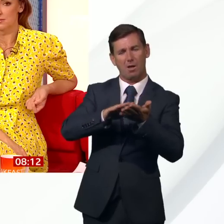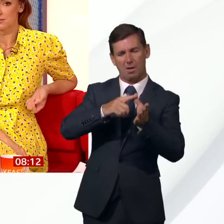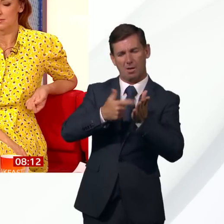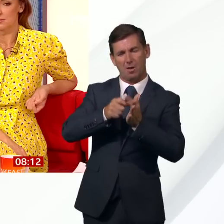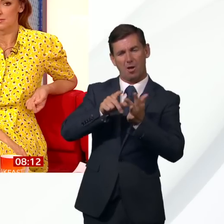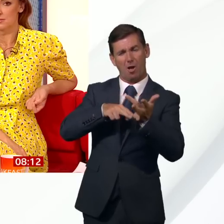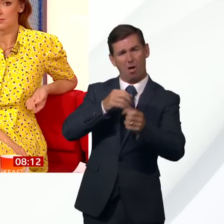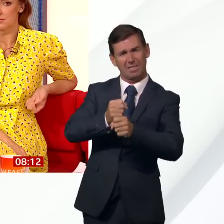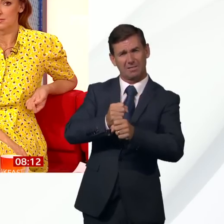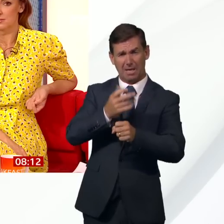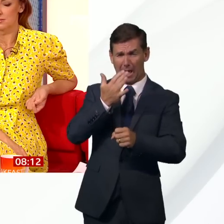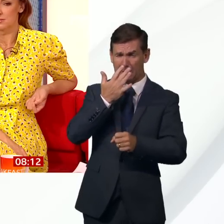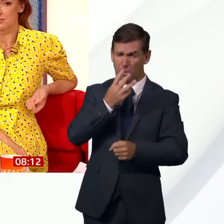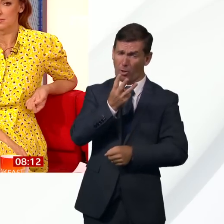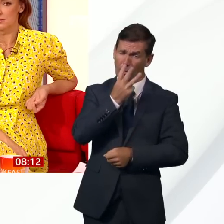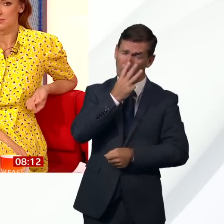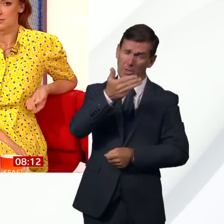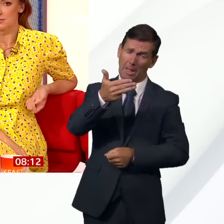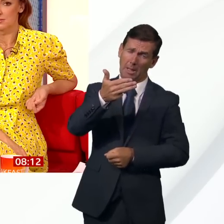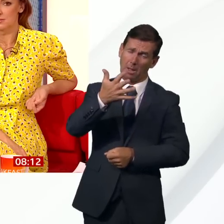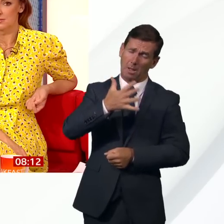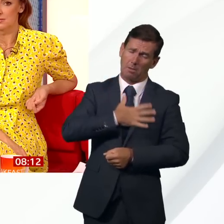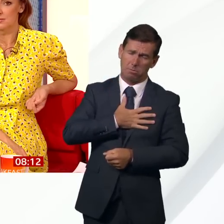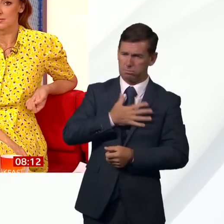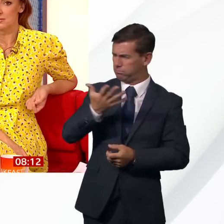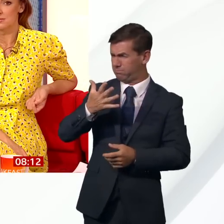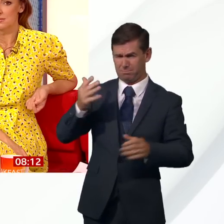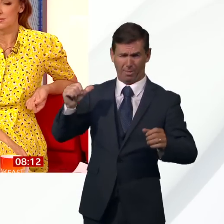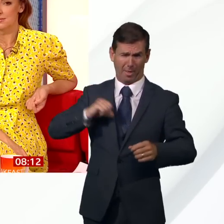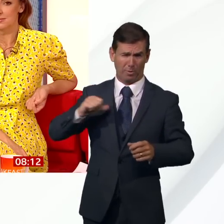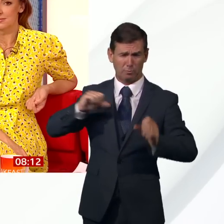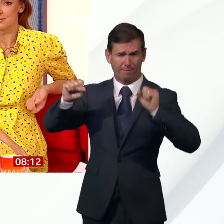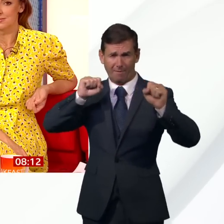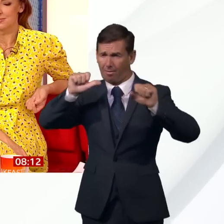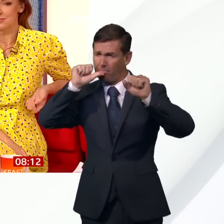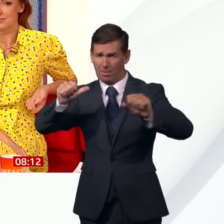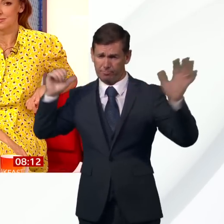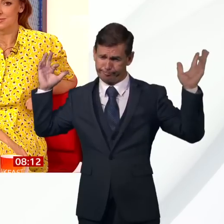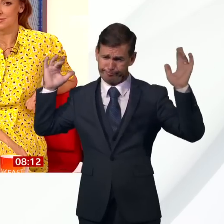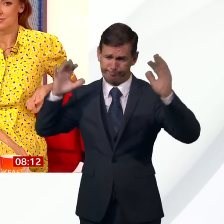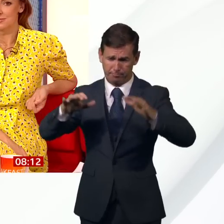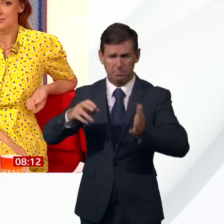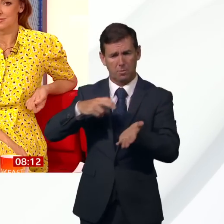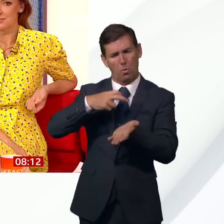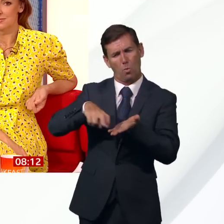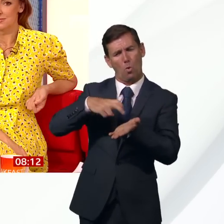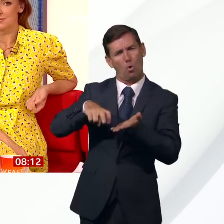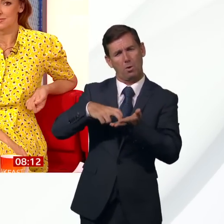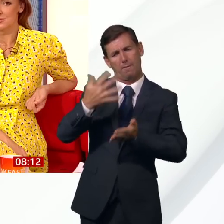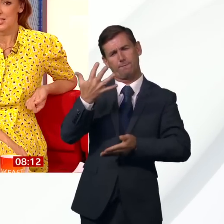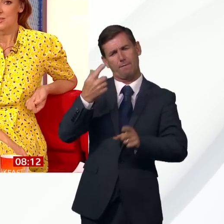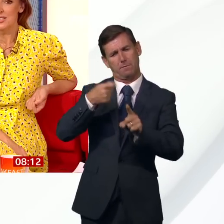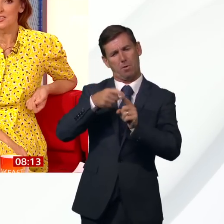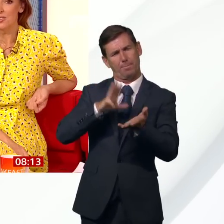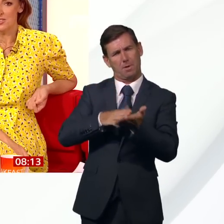Thousands of fans joined Cheryl, Nadine Coyle and Nicola Roberts for a very special five kilometre walk to raise money for the